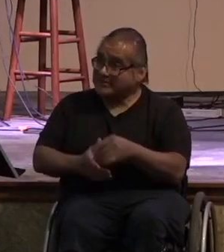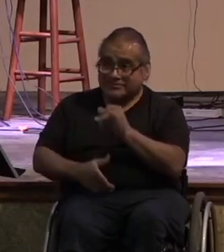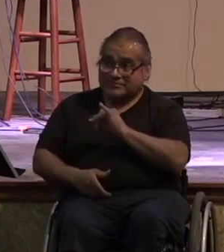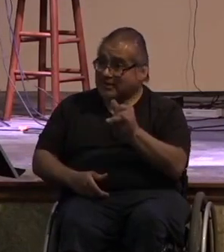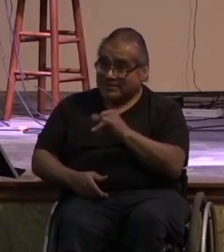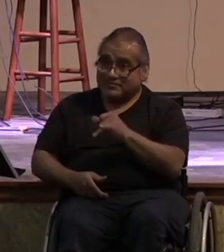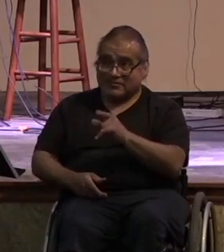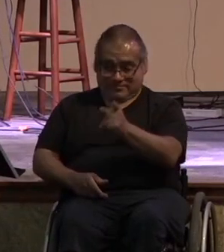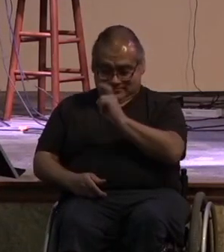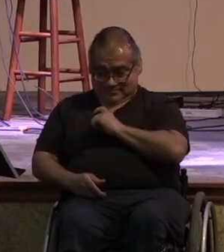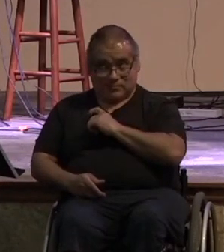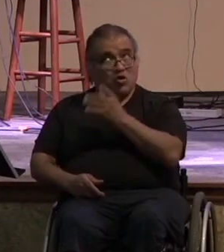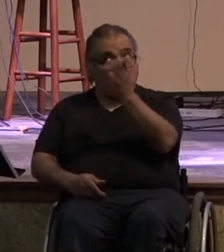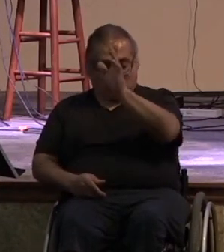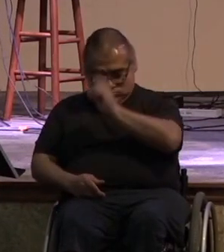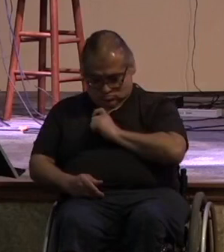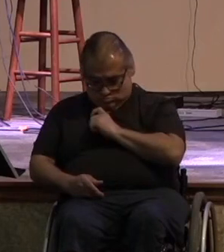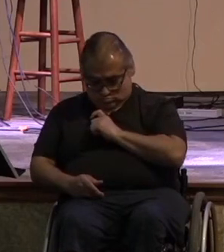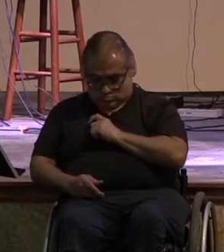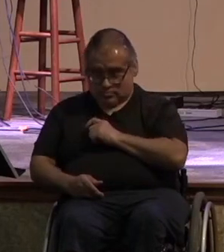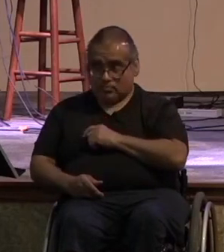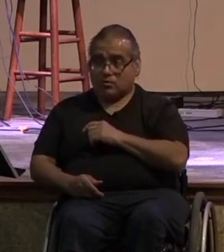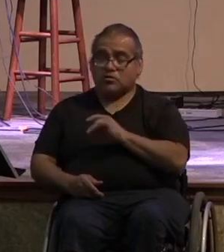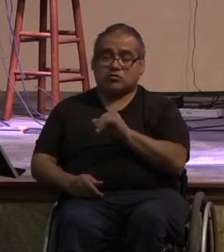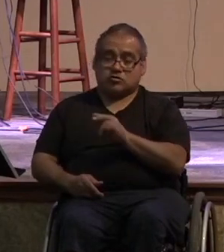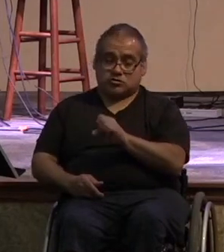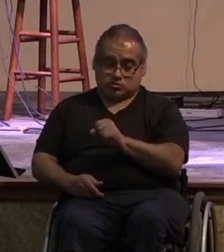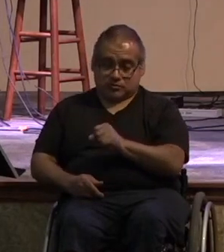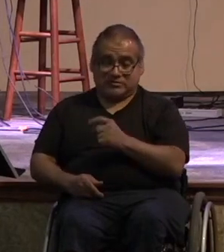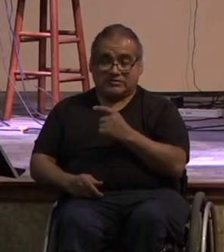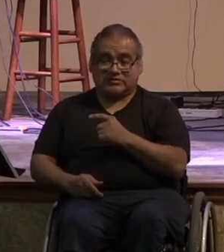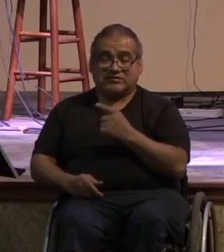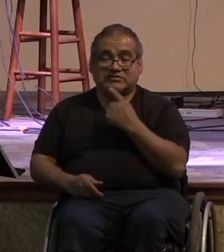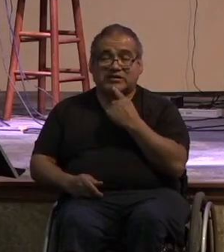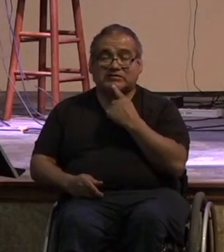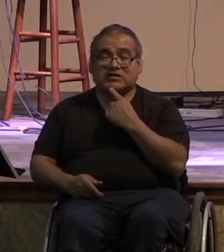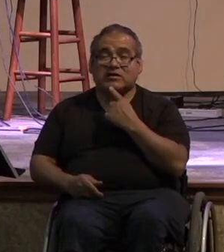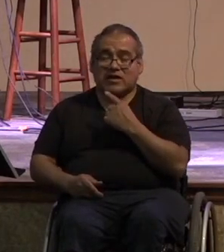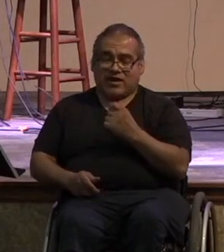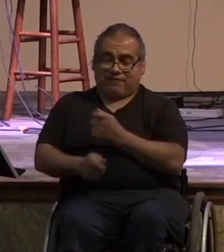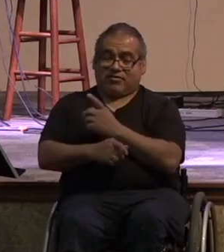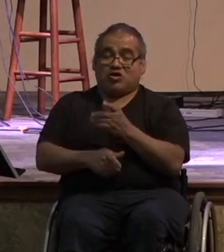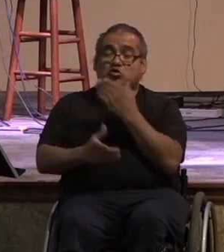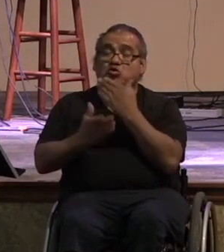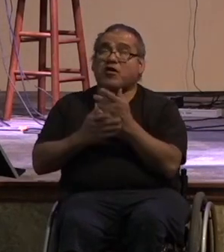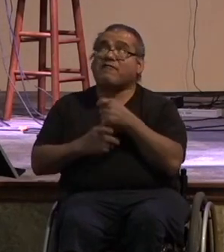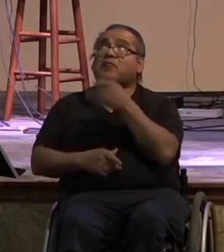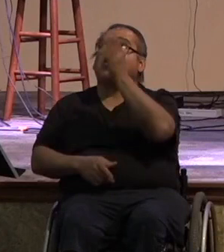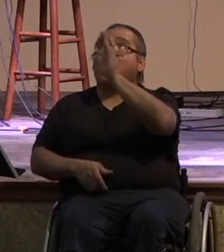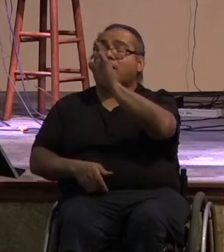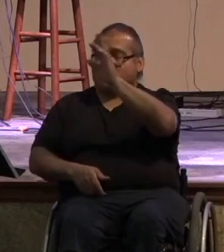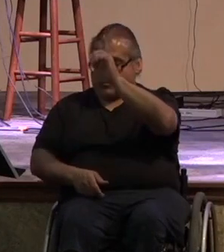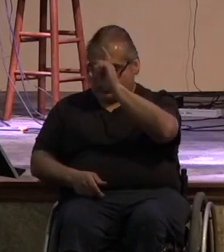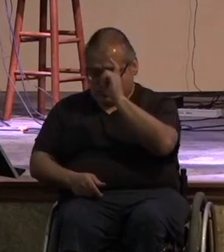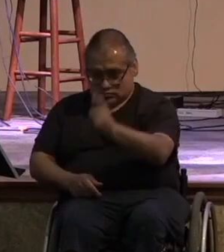james 117 says every good gift and every perfect gift is from above coming down from the father of